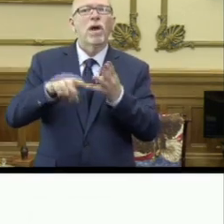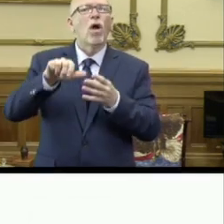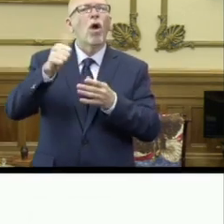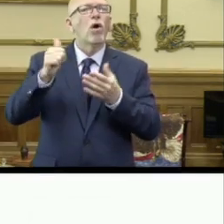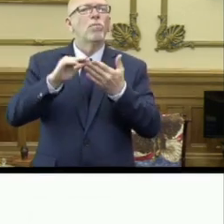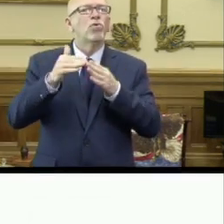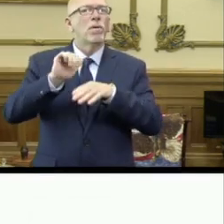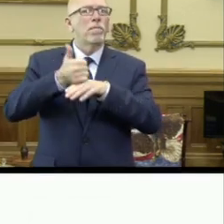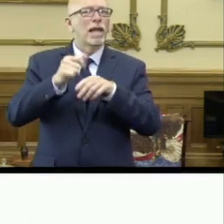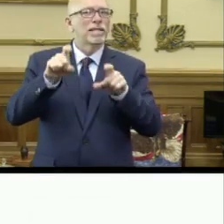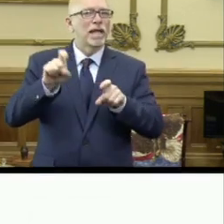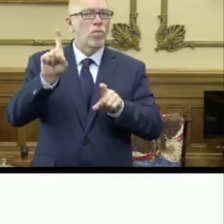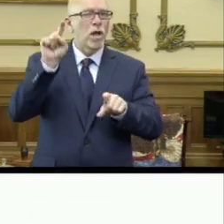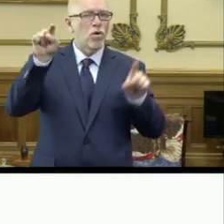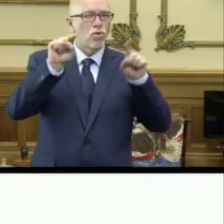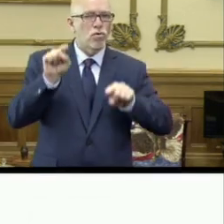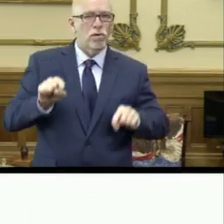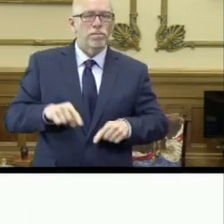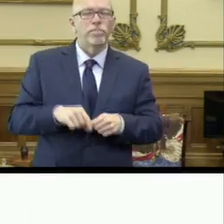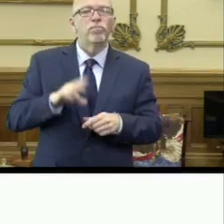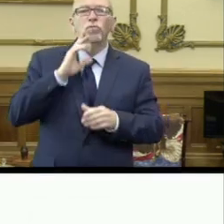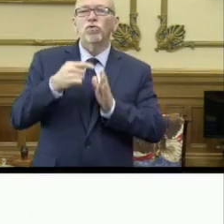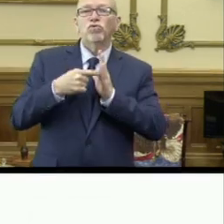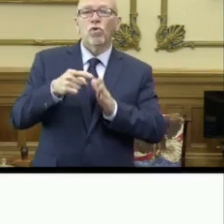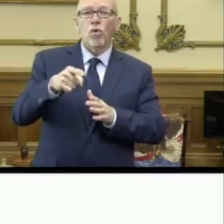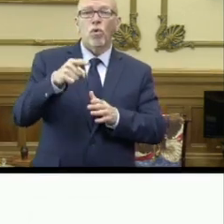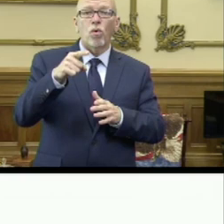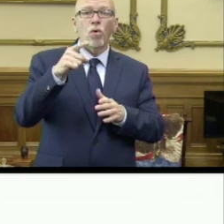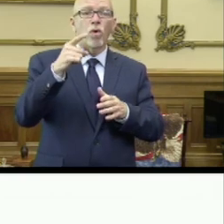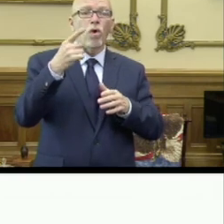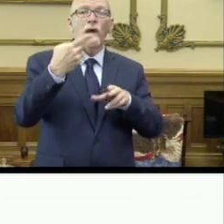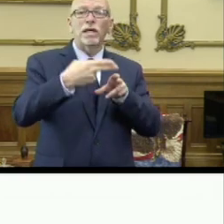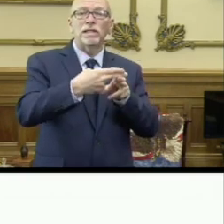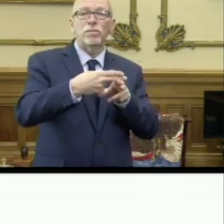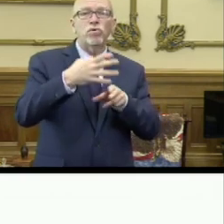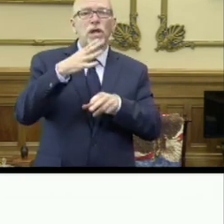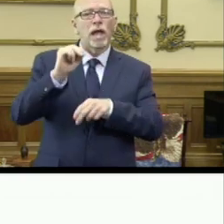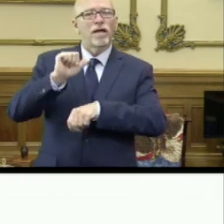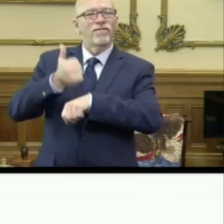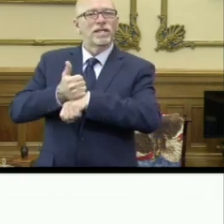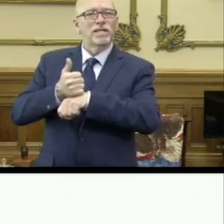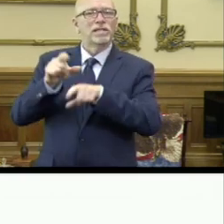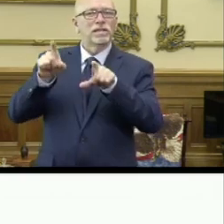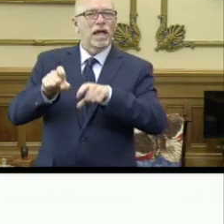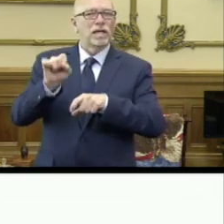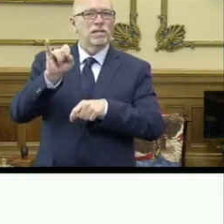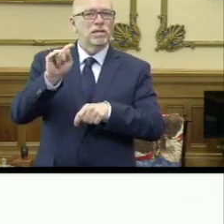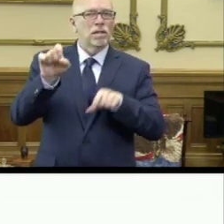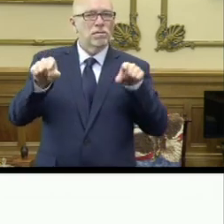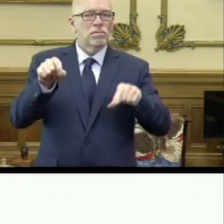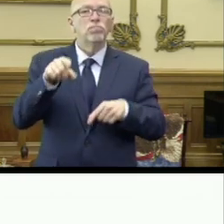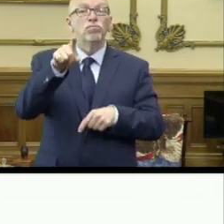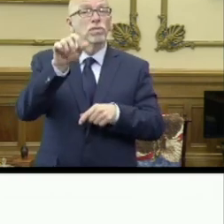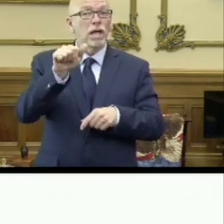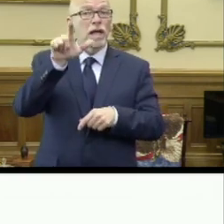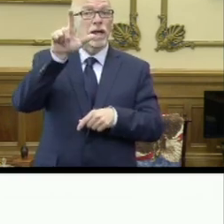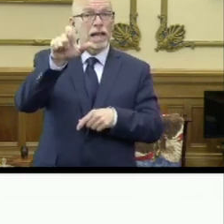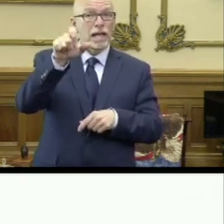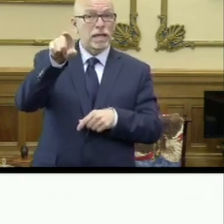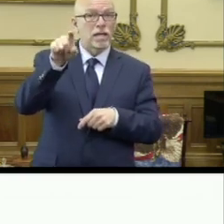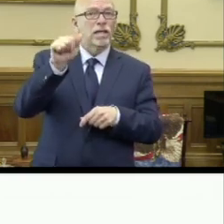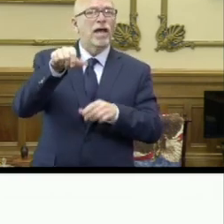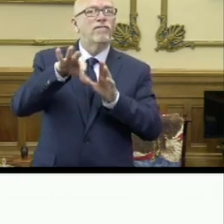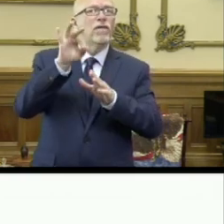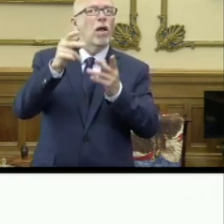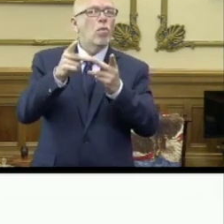-based testing. It shows both mobile and fixed testing sites. You can click on a link and find the